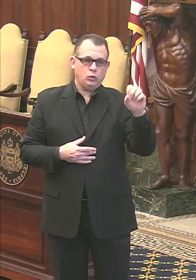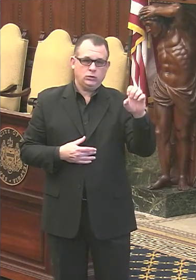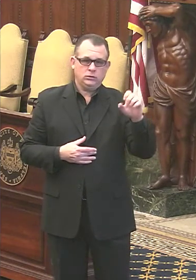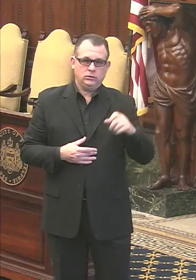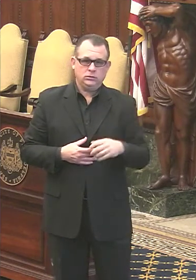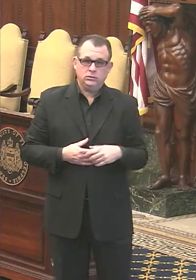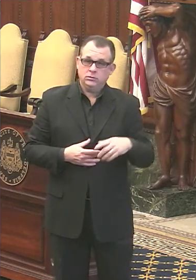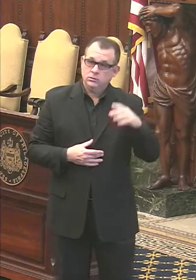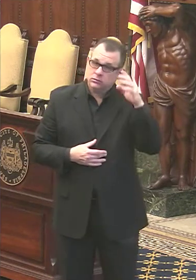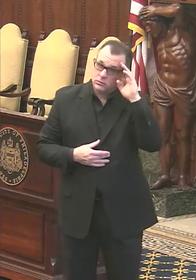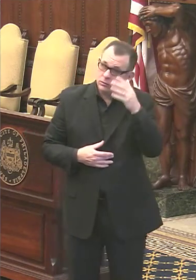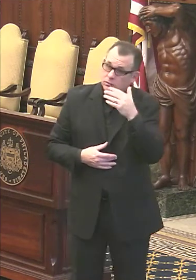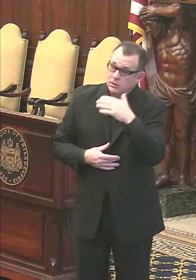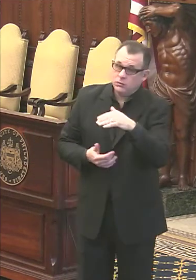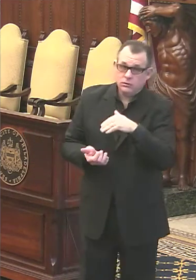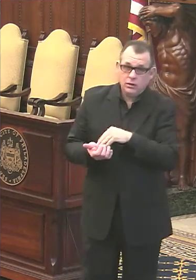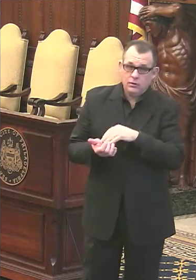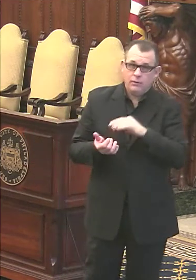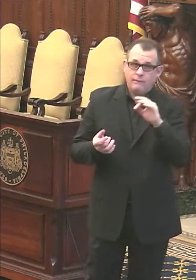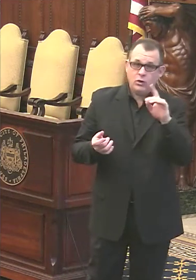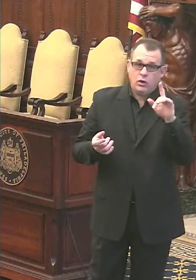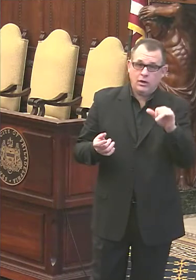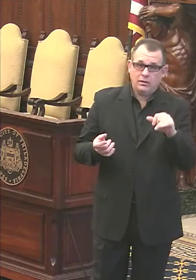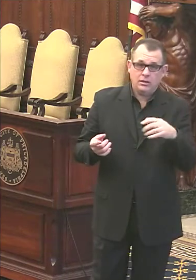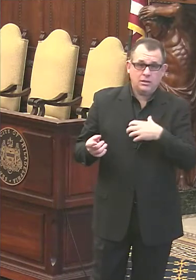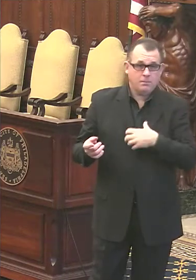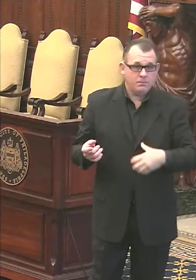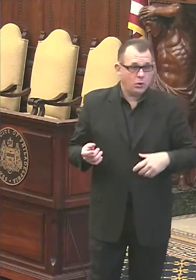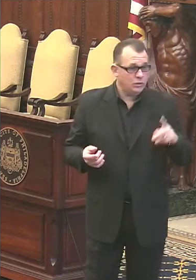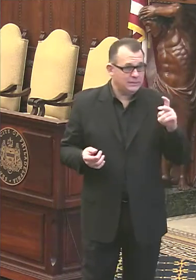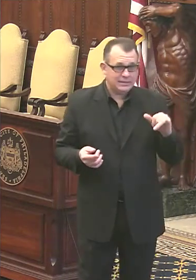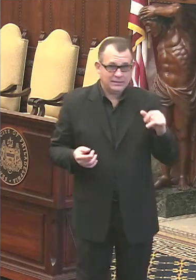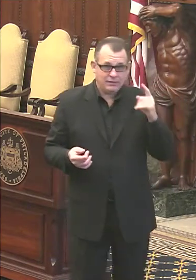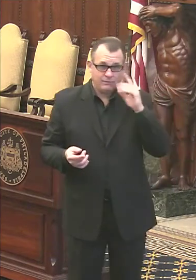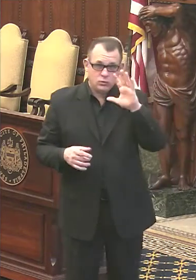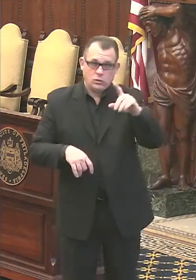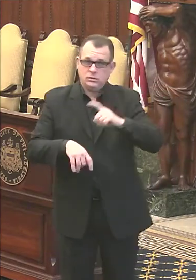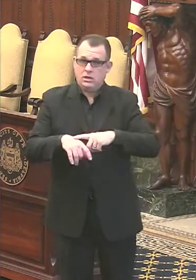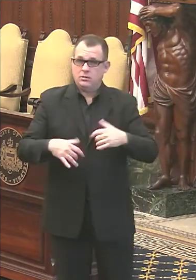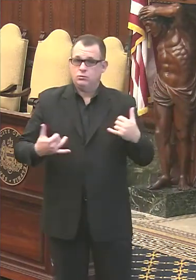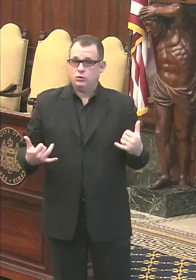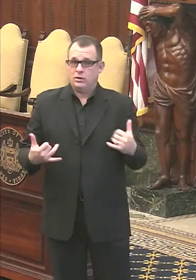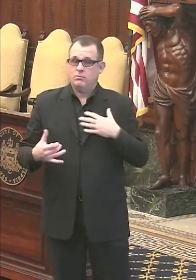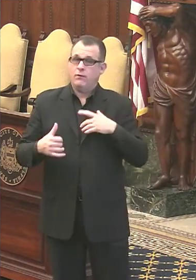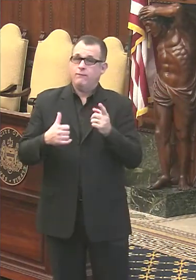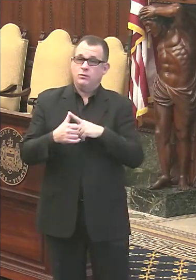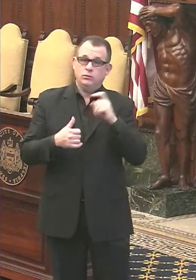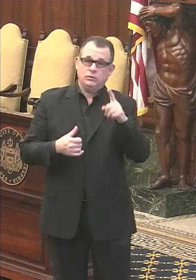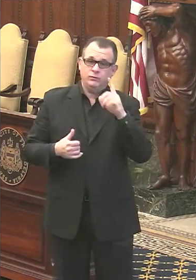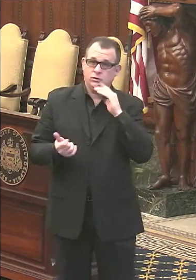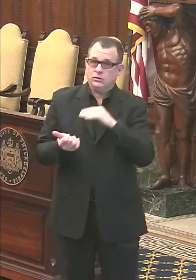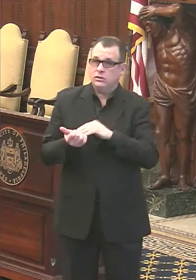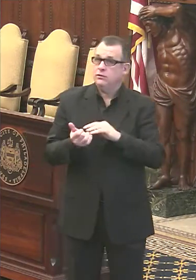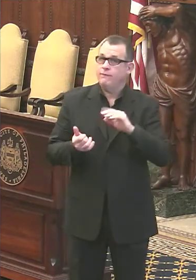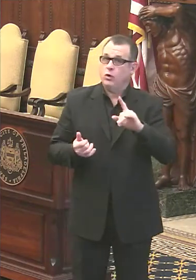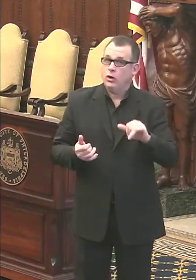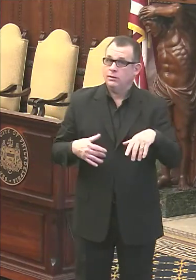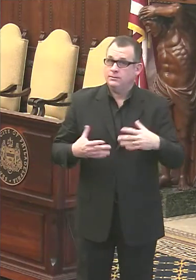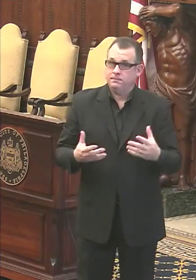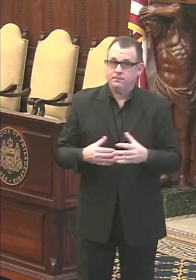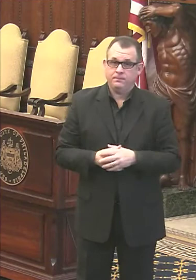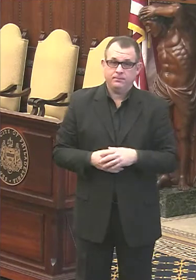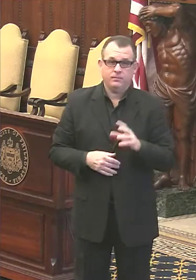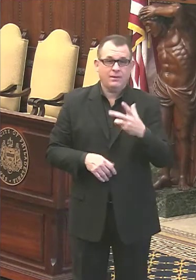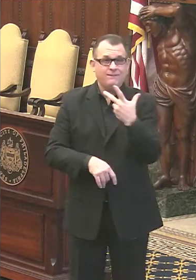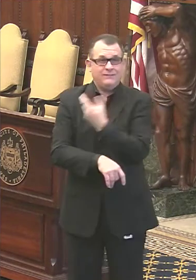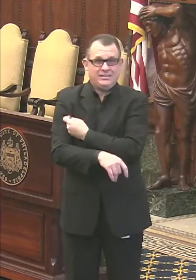uh, thank you, Dr. Farley and Mayor Kennedy for taking the time today. Um, my first question is for Dr. Farley. Um, getting off the topic of vaccines really quickly. I was